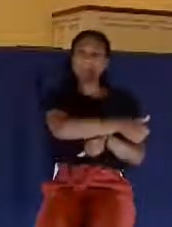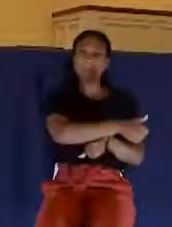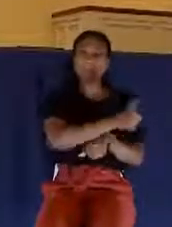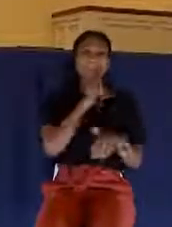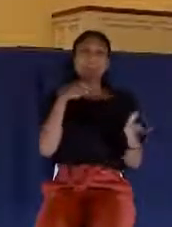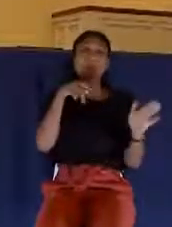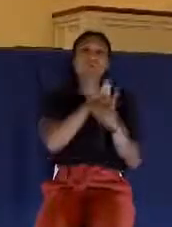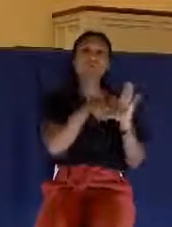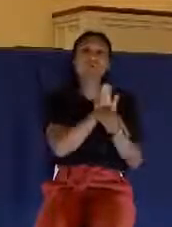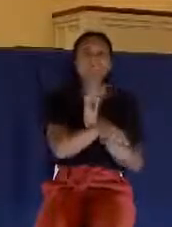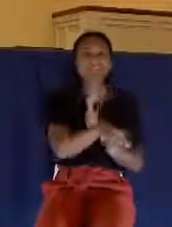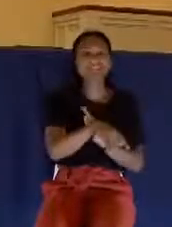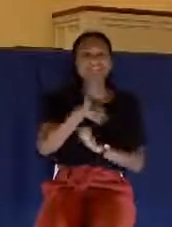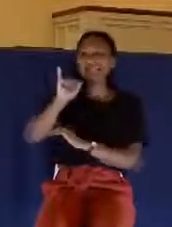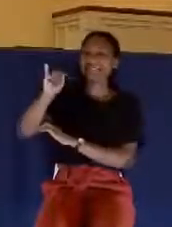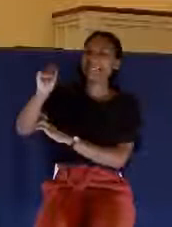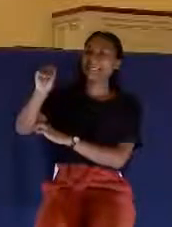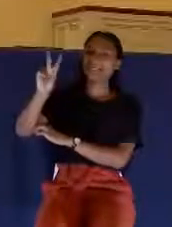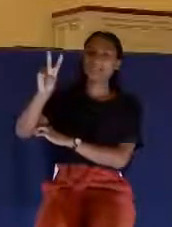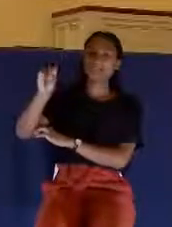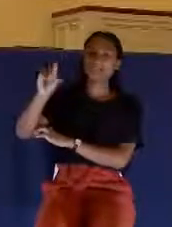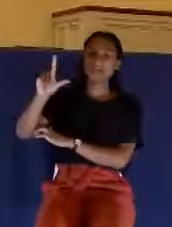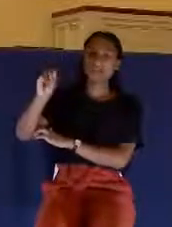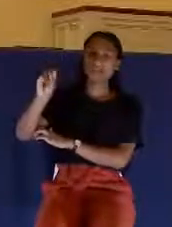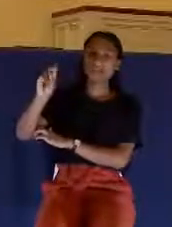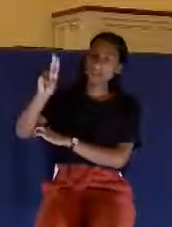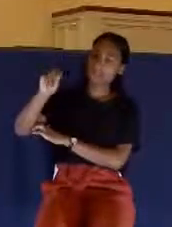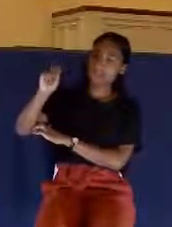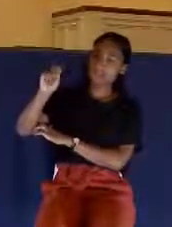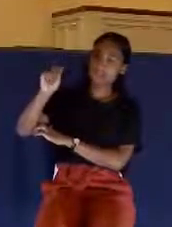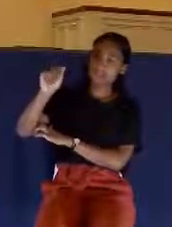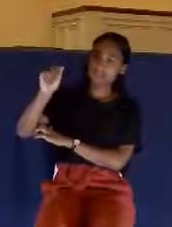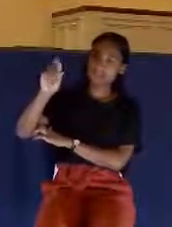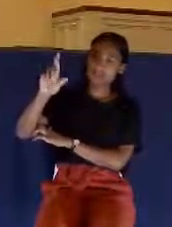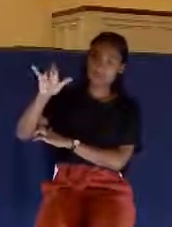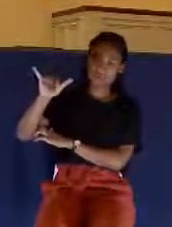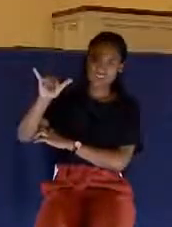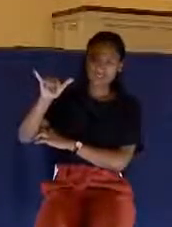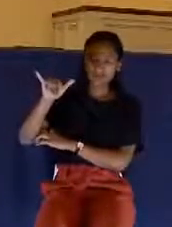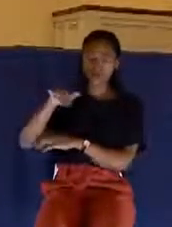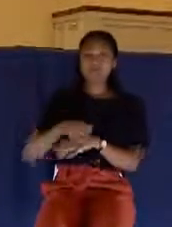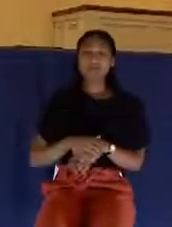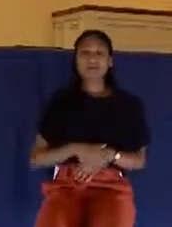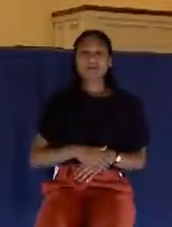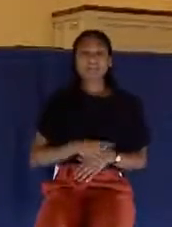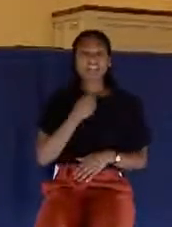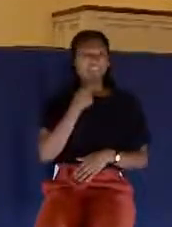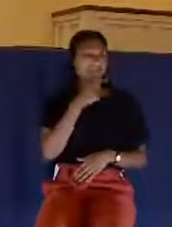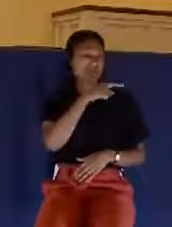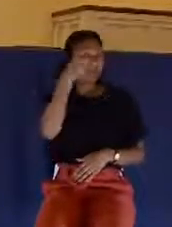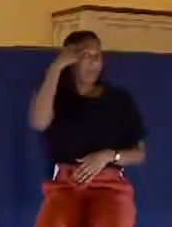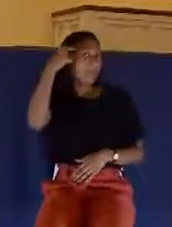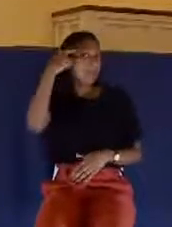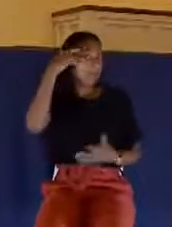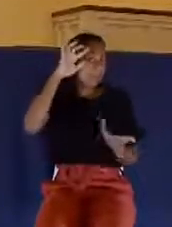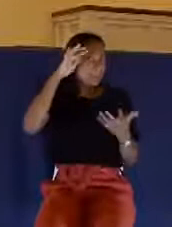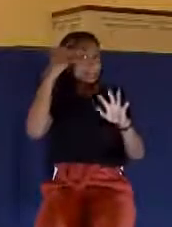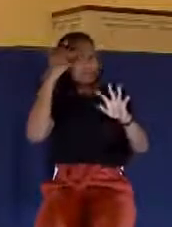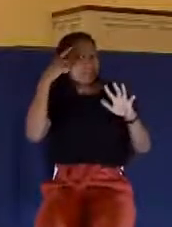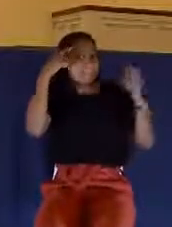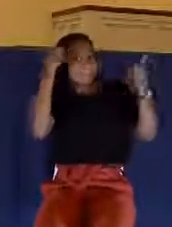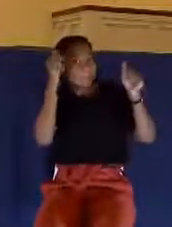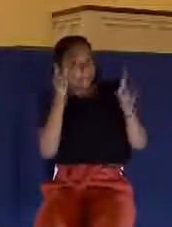And the man, by the way, they ruled, let me quote, diminished mental capacity was the reason that this man acted the way he did.